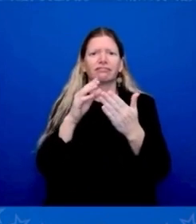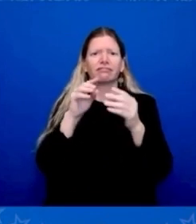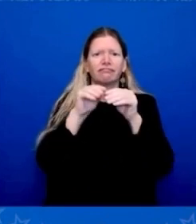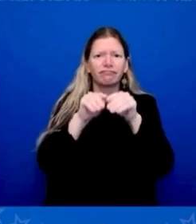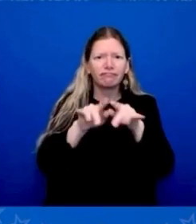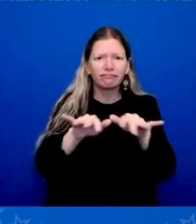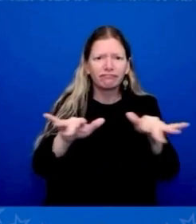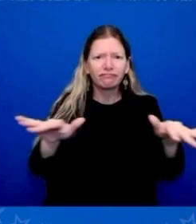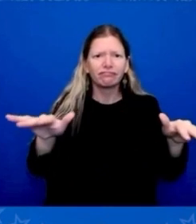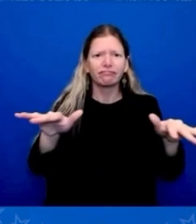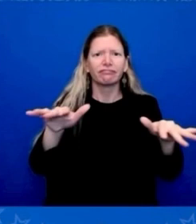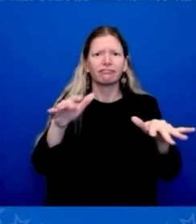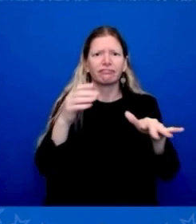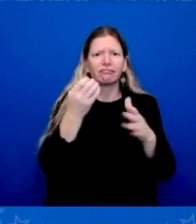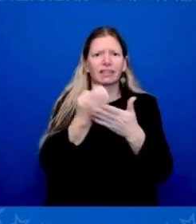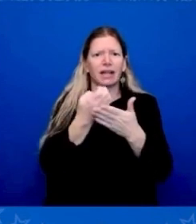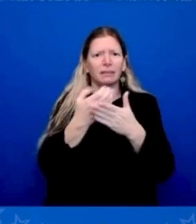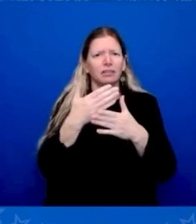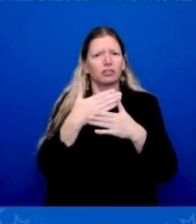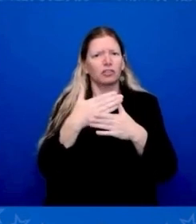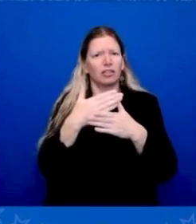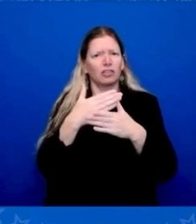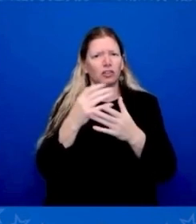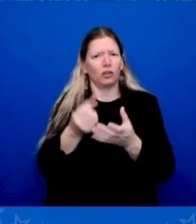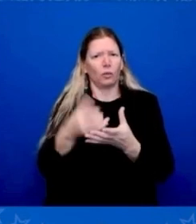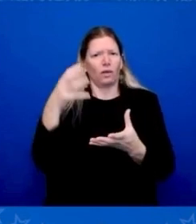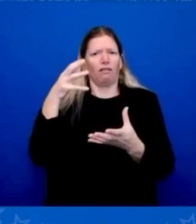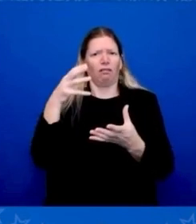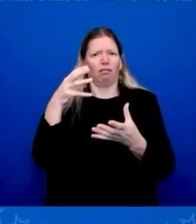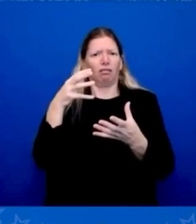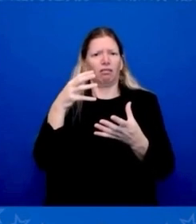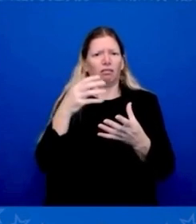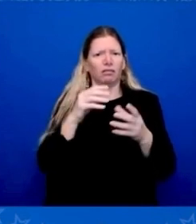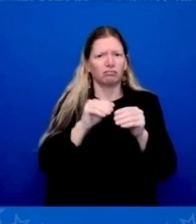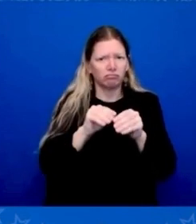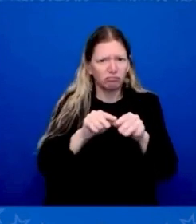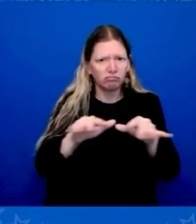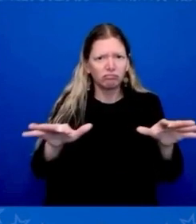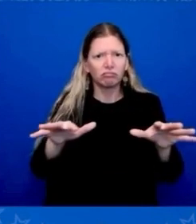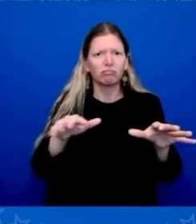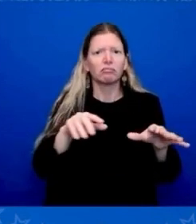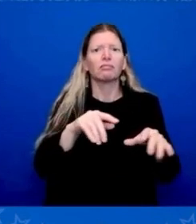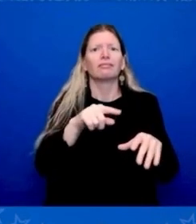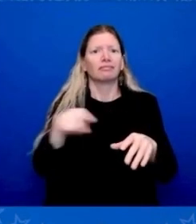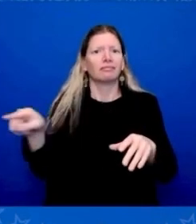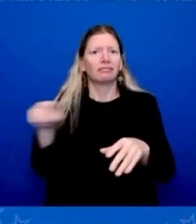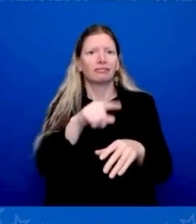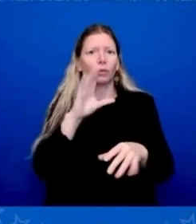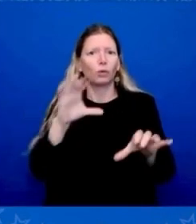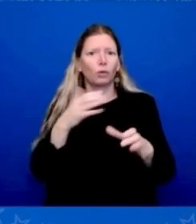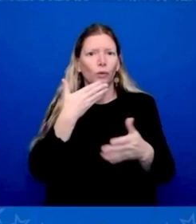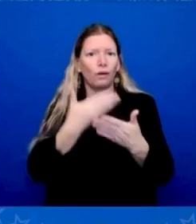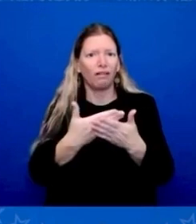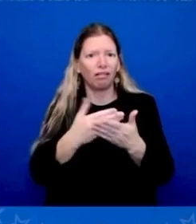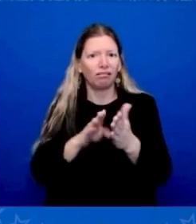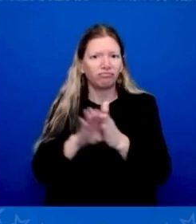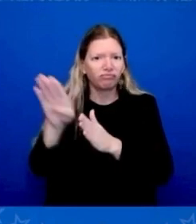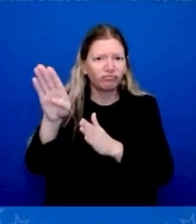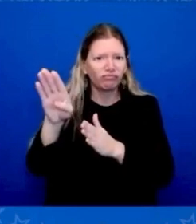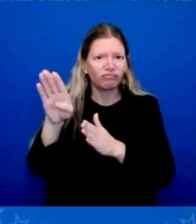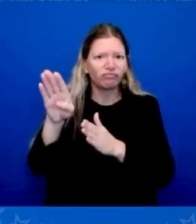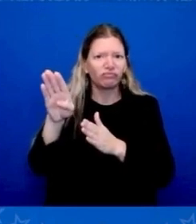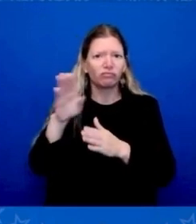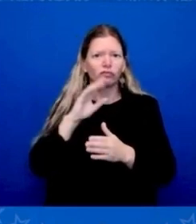Well, the truth of the matter is, I've never bought that theory. But I think the times have changed, and a lot of leading economists are beginning to agree with me.